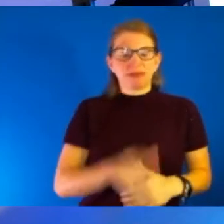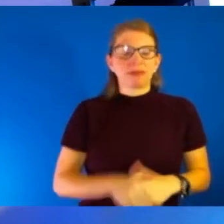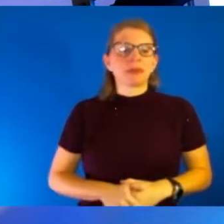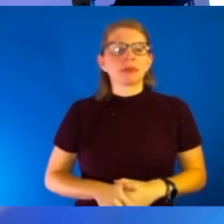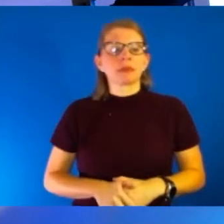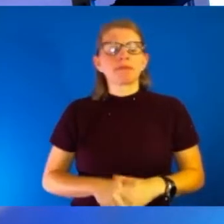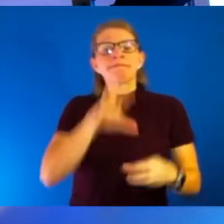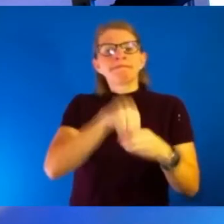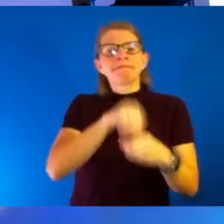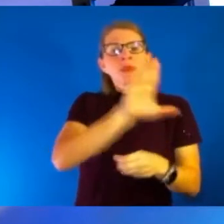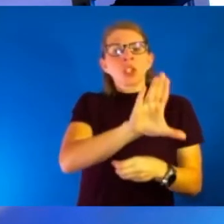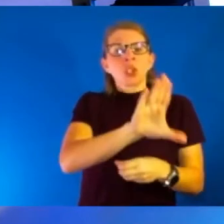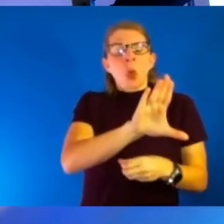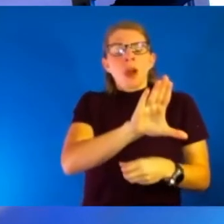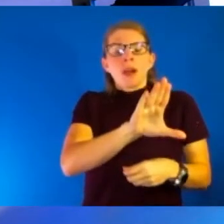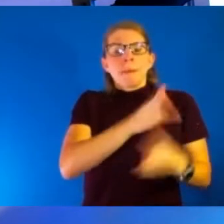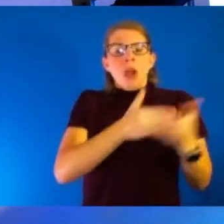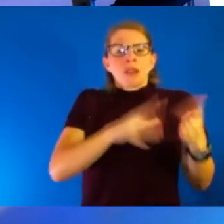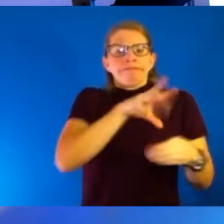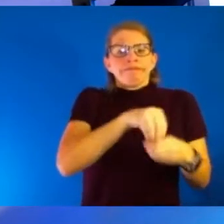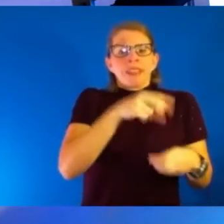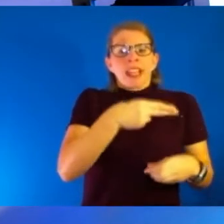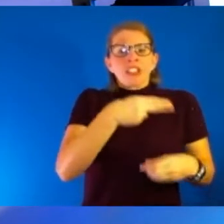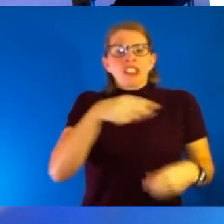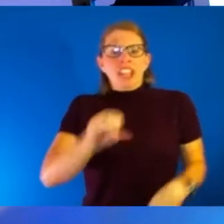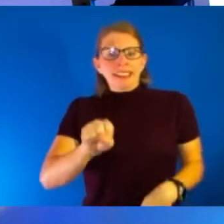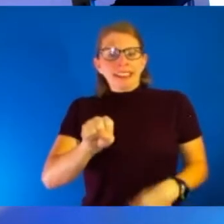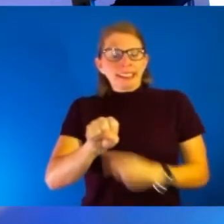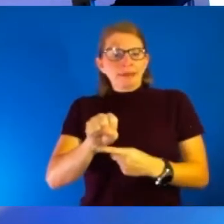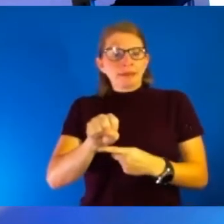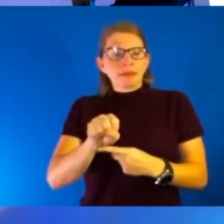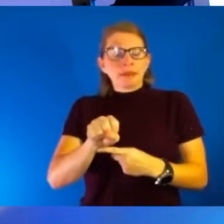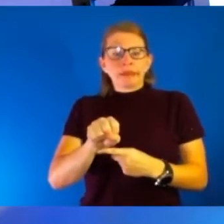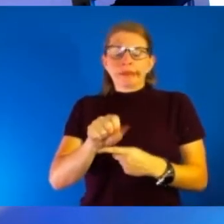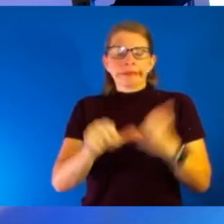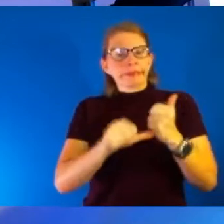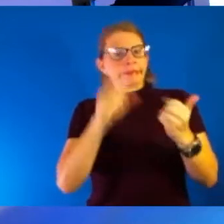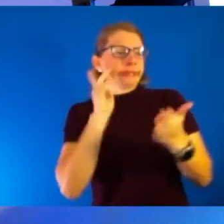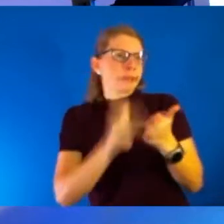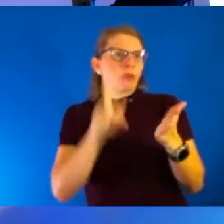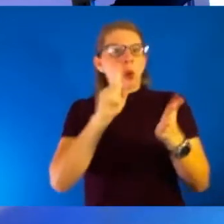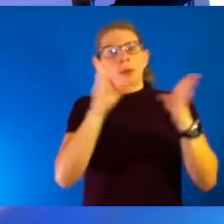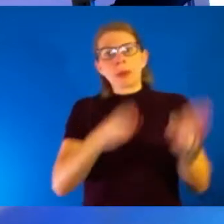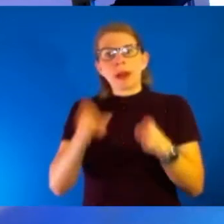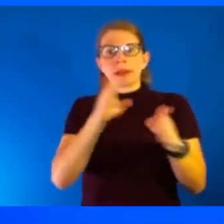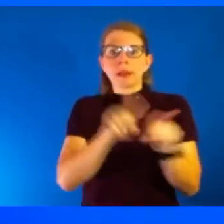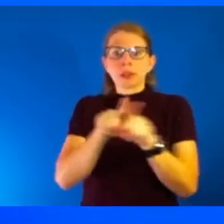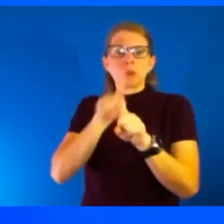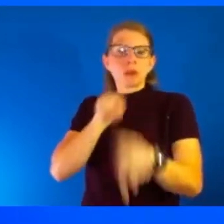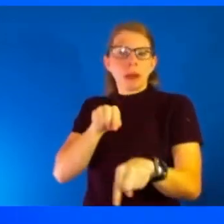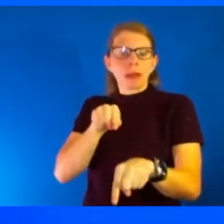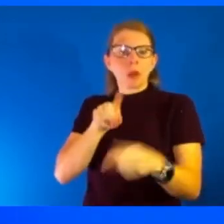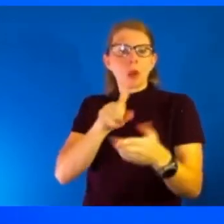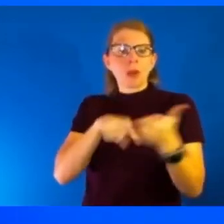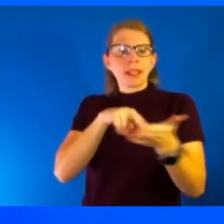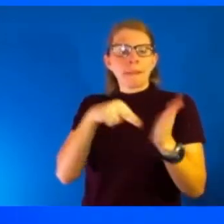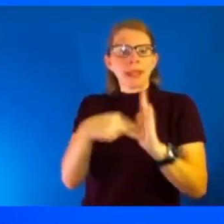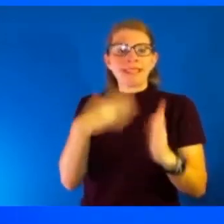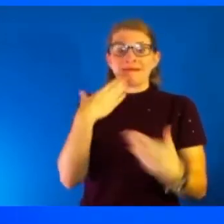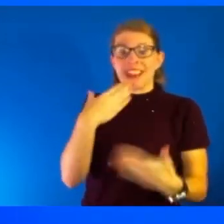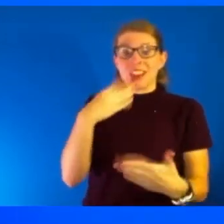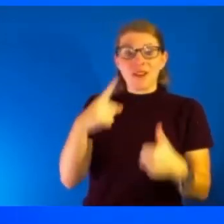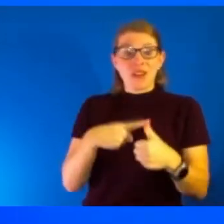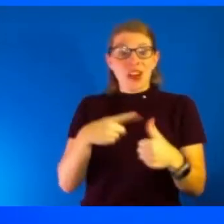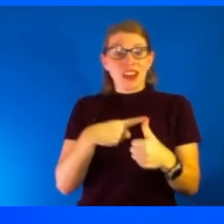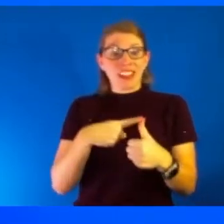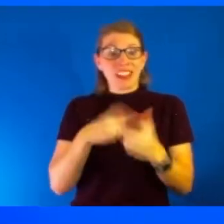HHS does. What is this whole Assistant Secretary for Preparedness and Response or ASPR? What is that? Absolutely. Well, thank you, first of all, so much